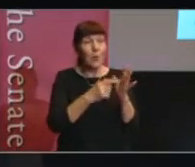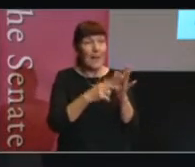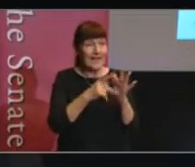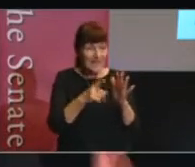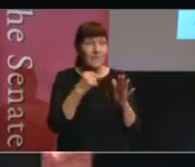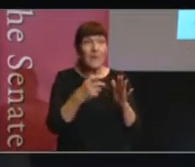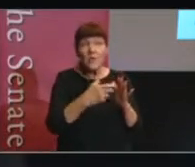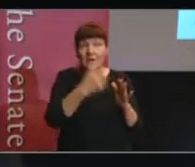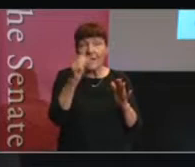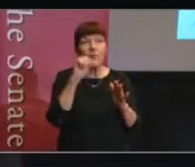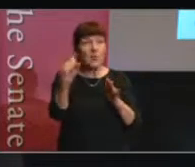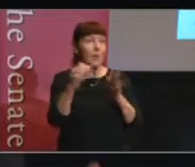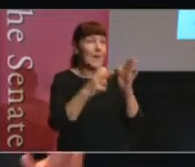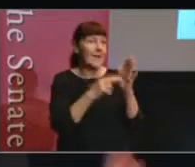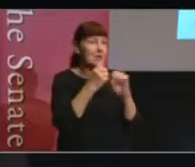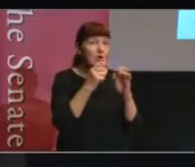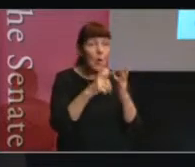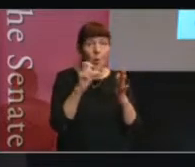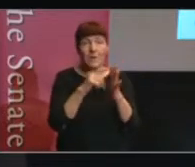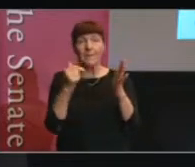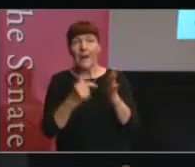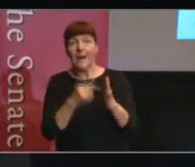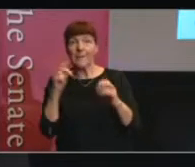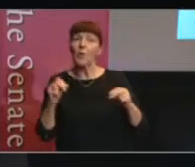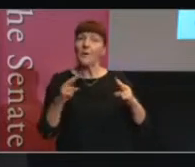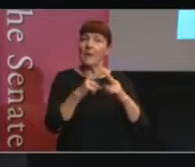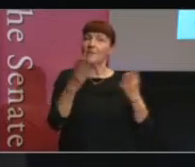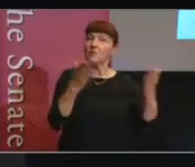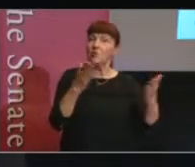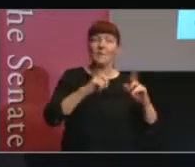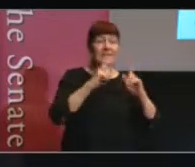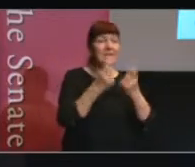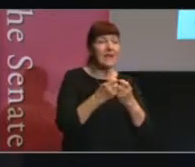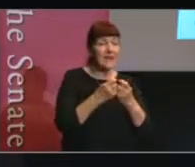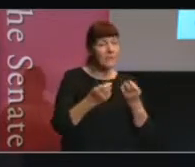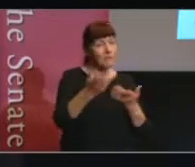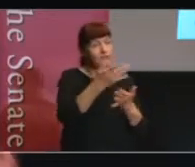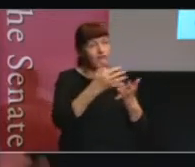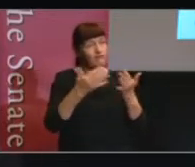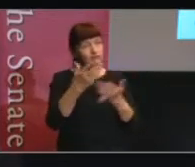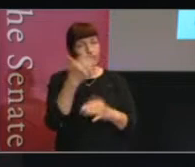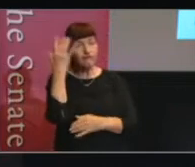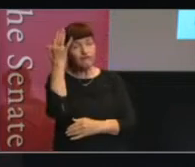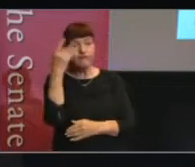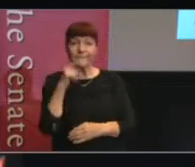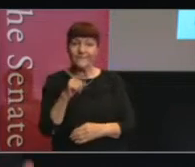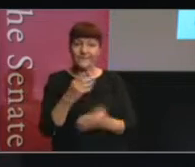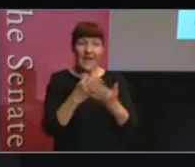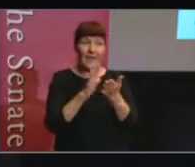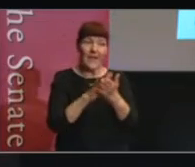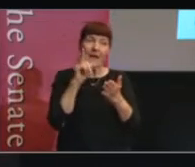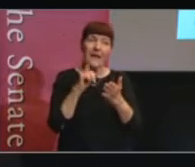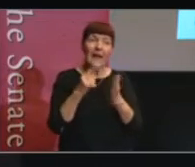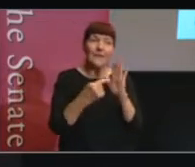NGO or your department or your parliamentary services team to talk about how that might be